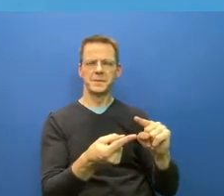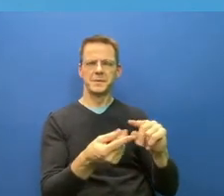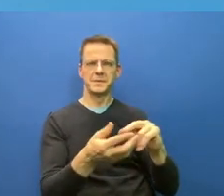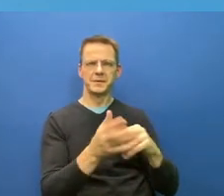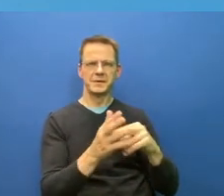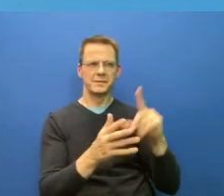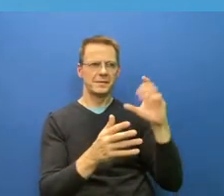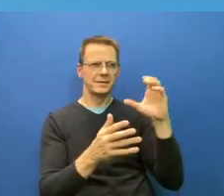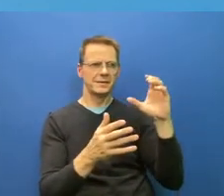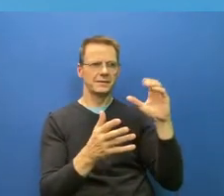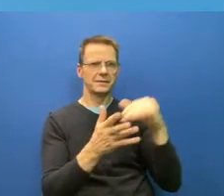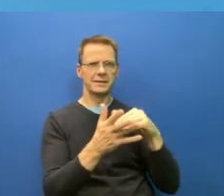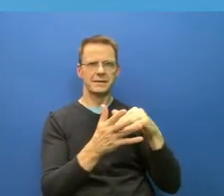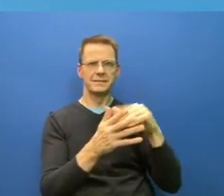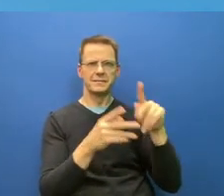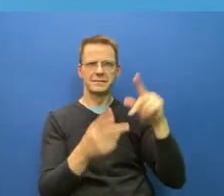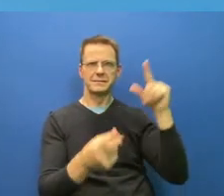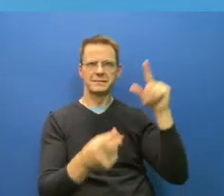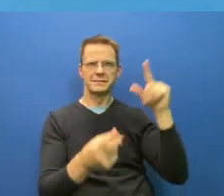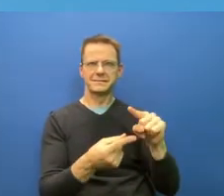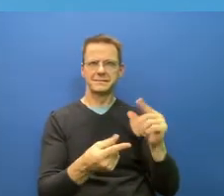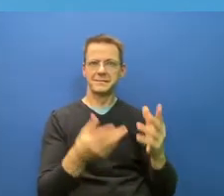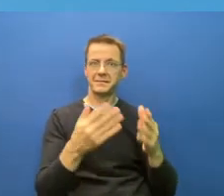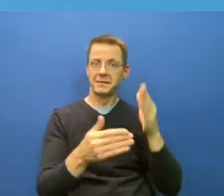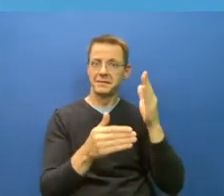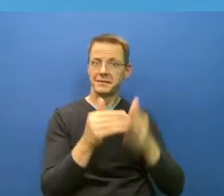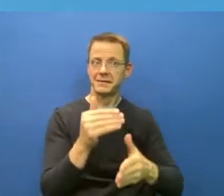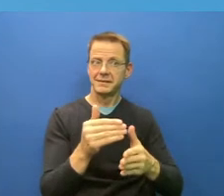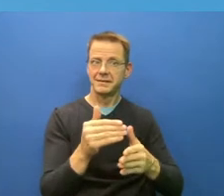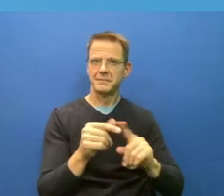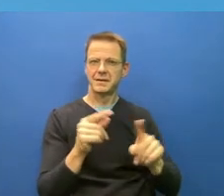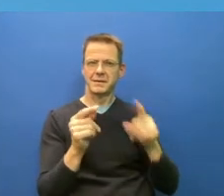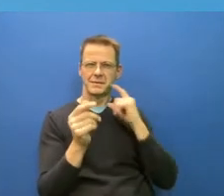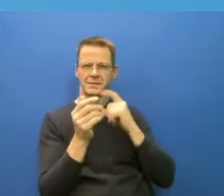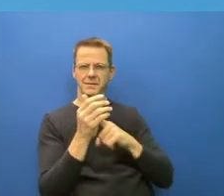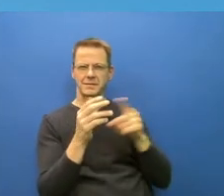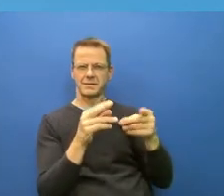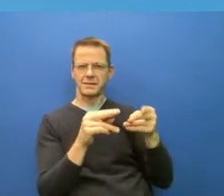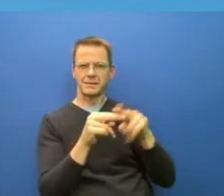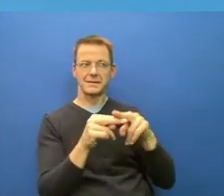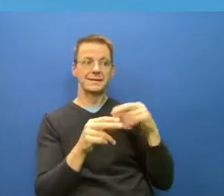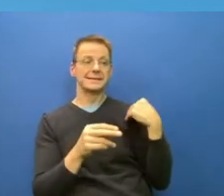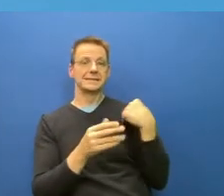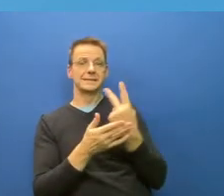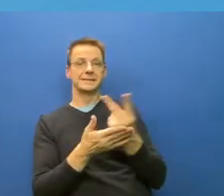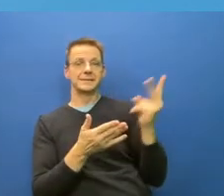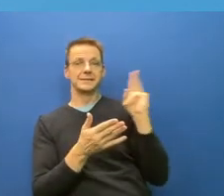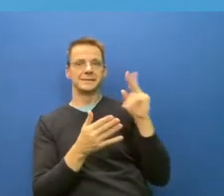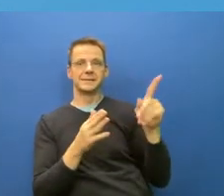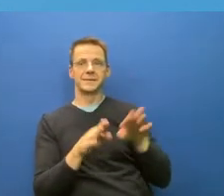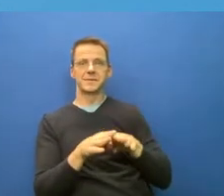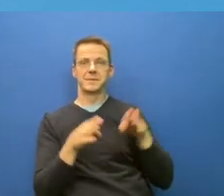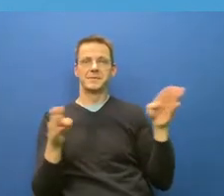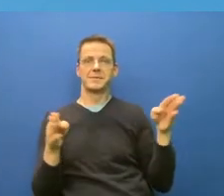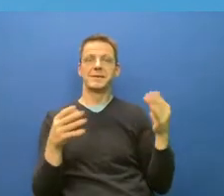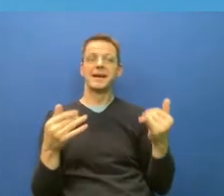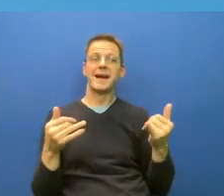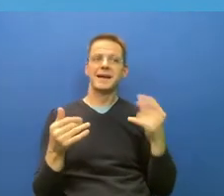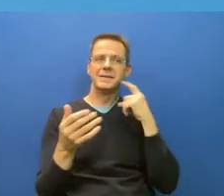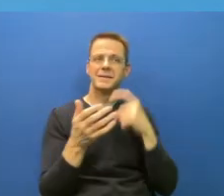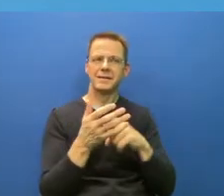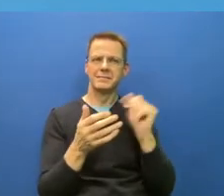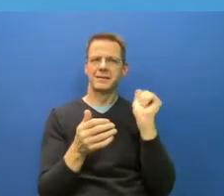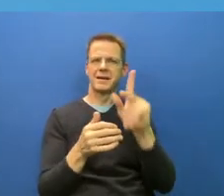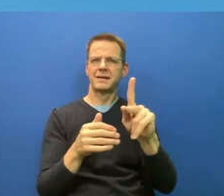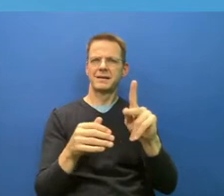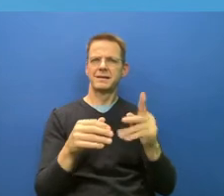things opened up a couple of weeks ago. But nevertheless, like, if we go back and retrench and adopt some of the measures on the list before, we can